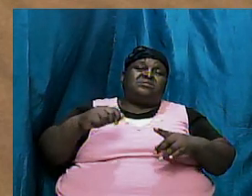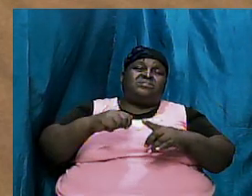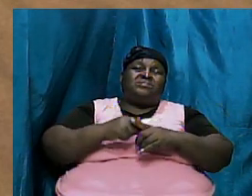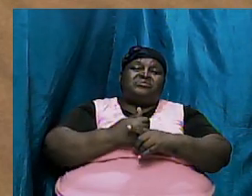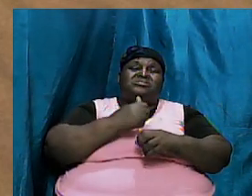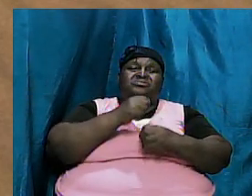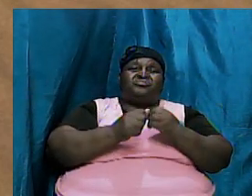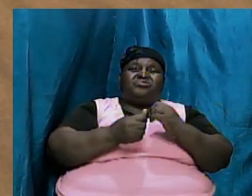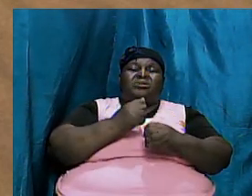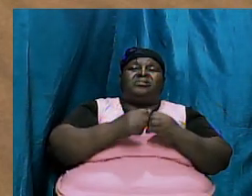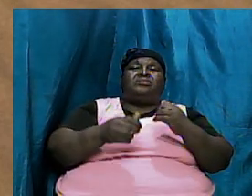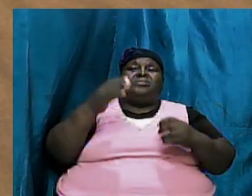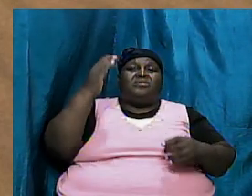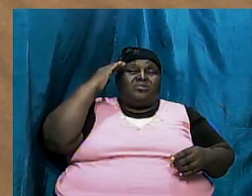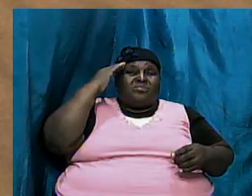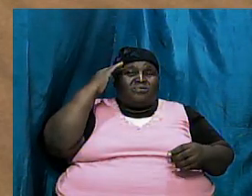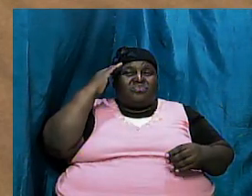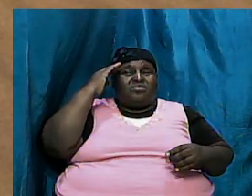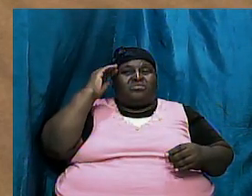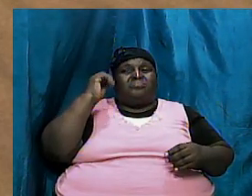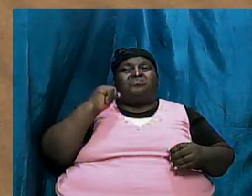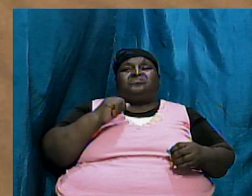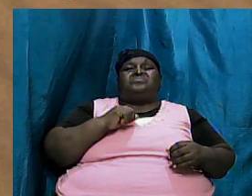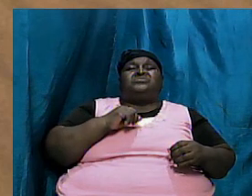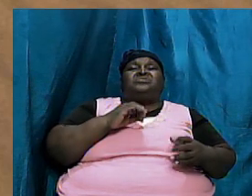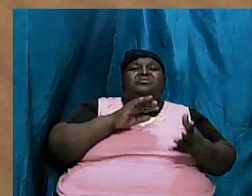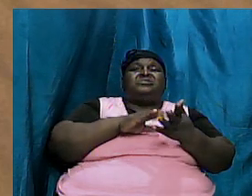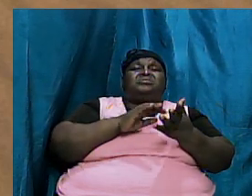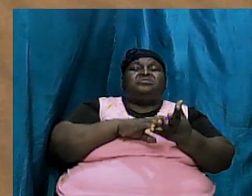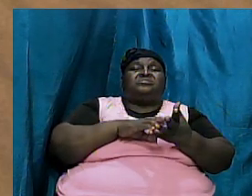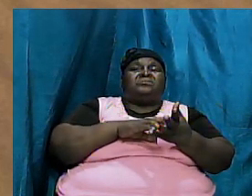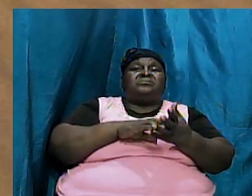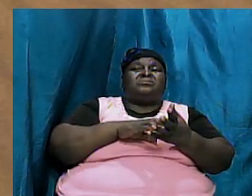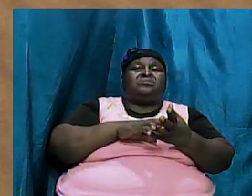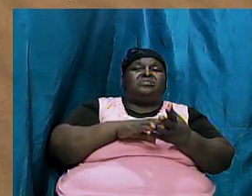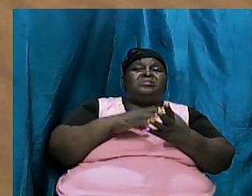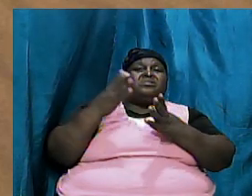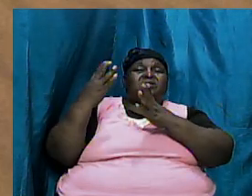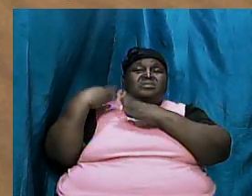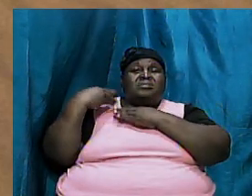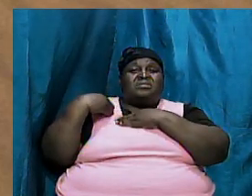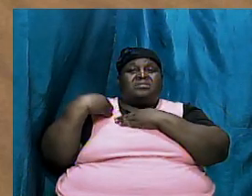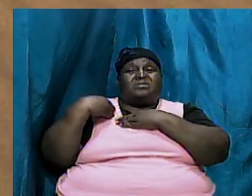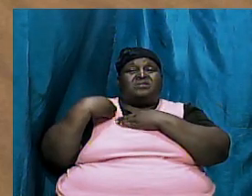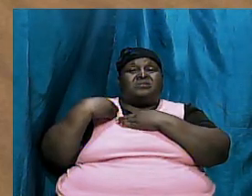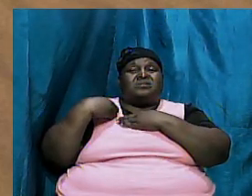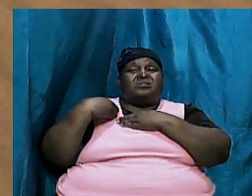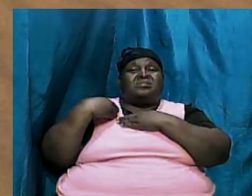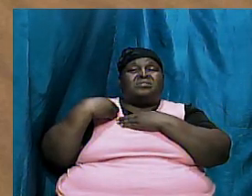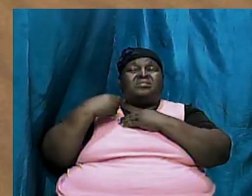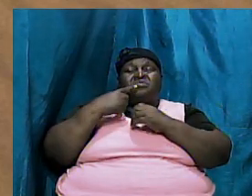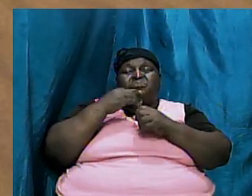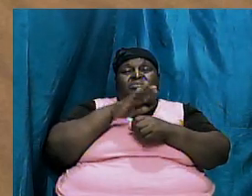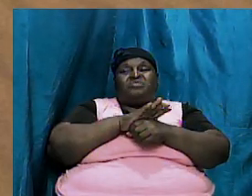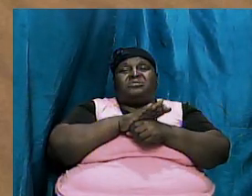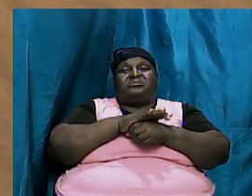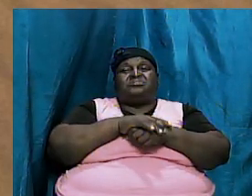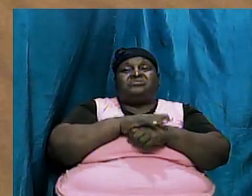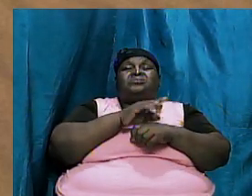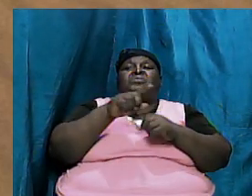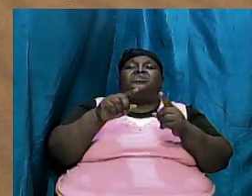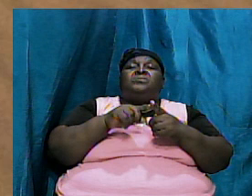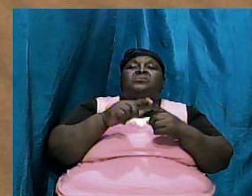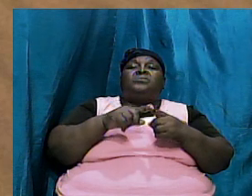know having drilled down into that scripture all scholars accept this as a messianic promise that when